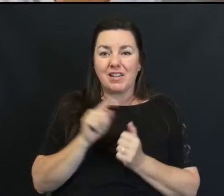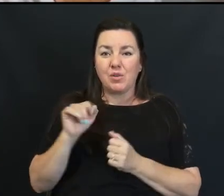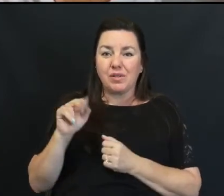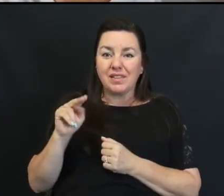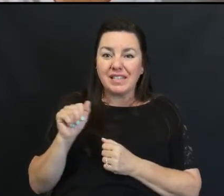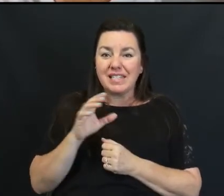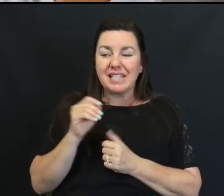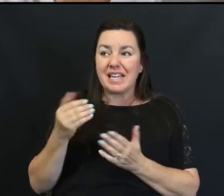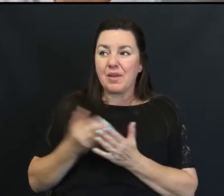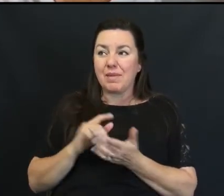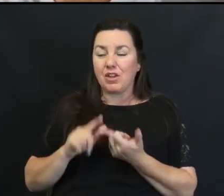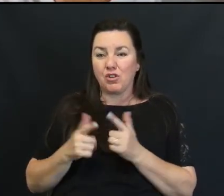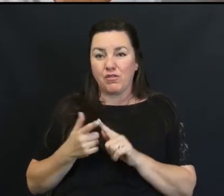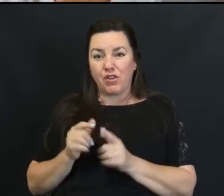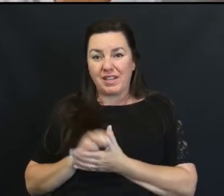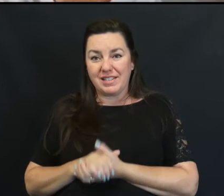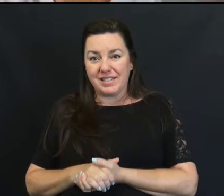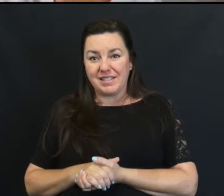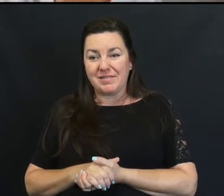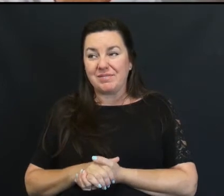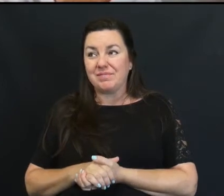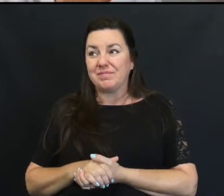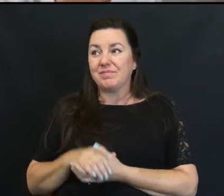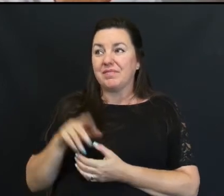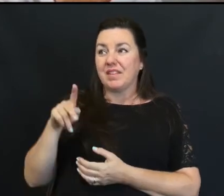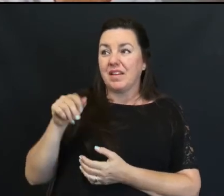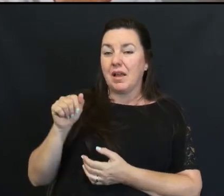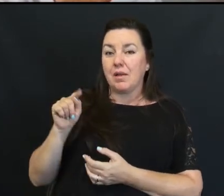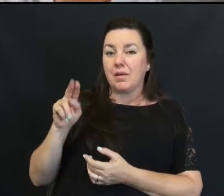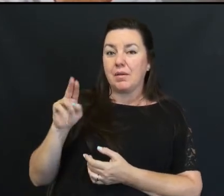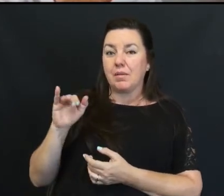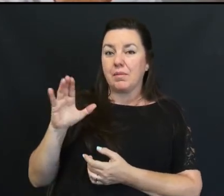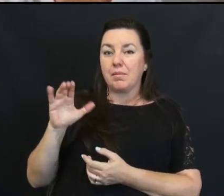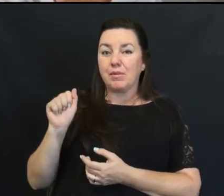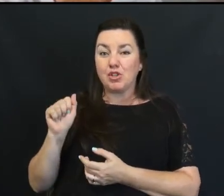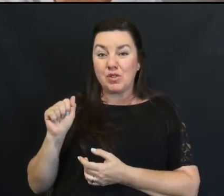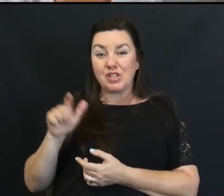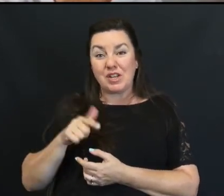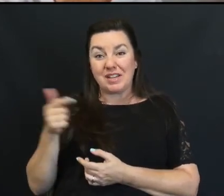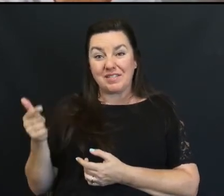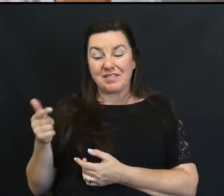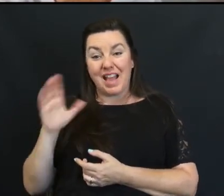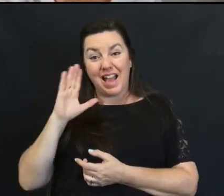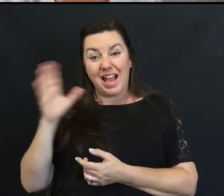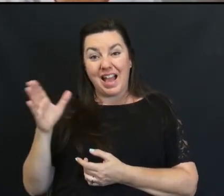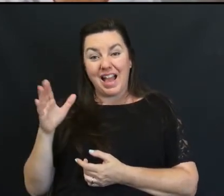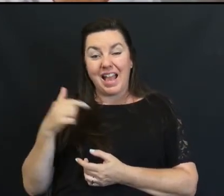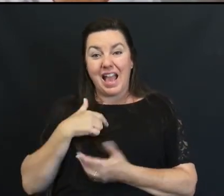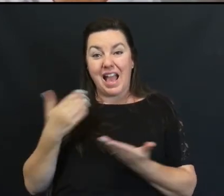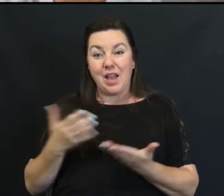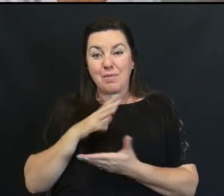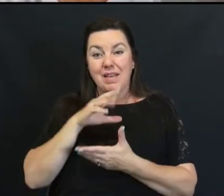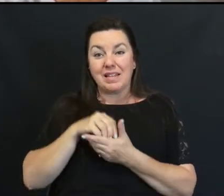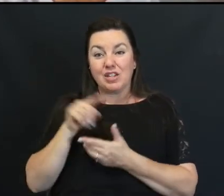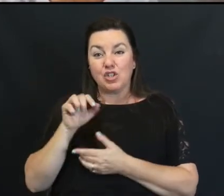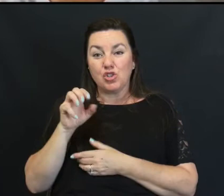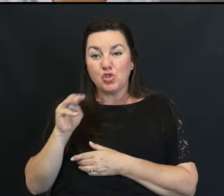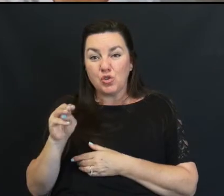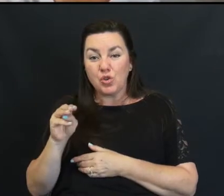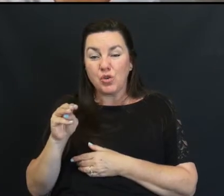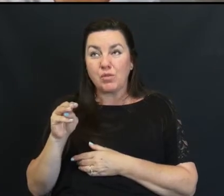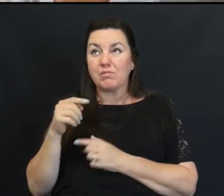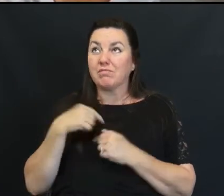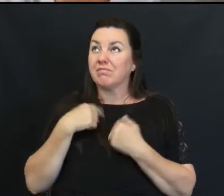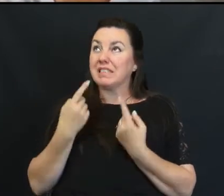friends On Zoom Patricia Hi I'm Patricia I've been in This Zoom Bible study Since